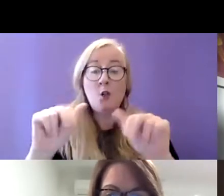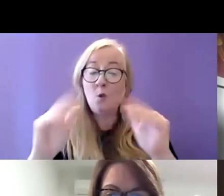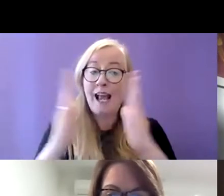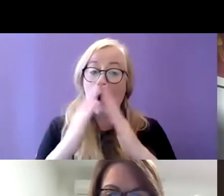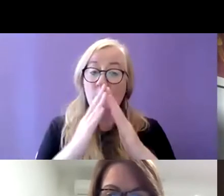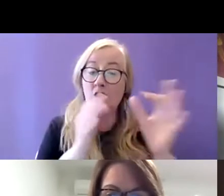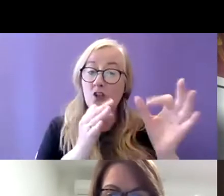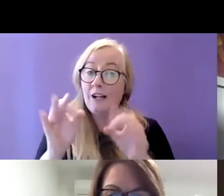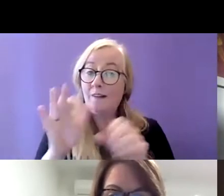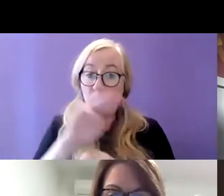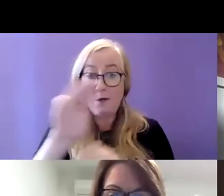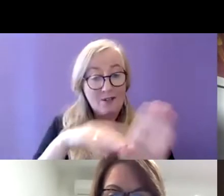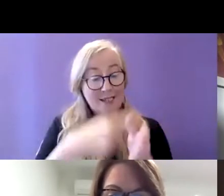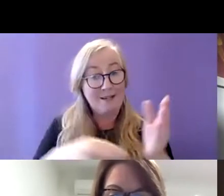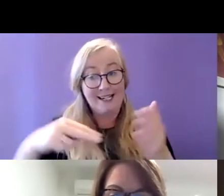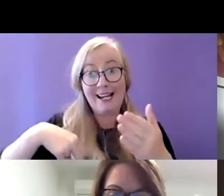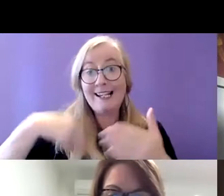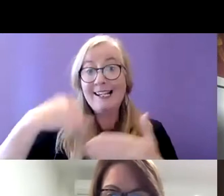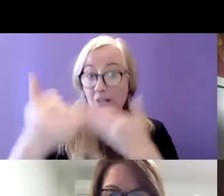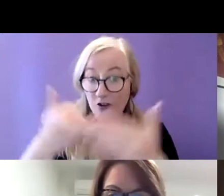with disabilities next year and